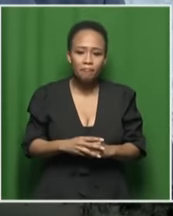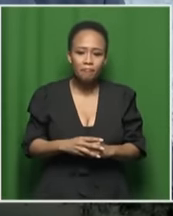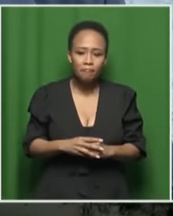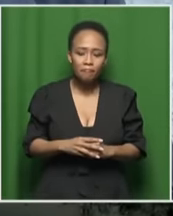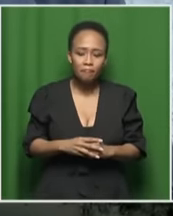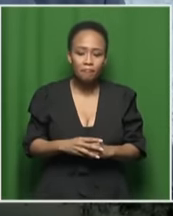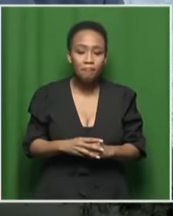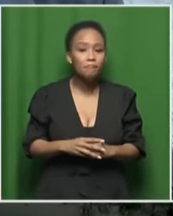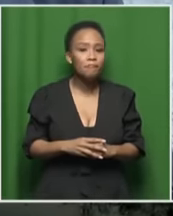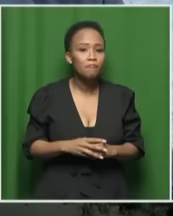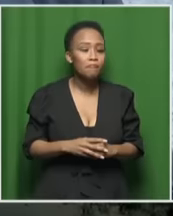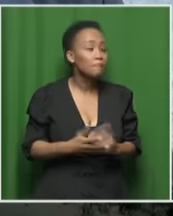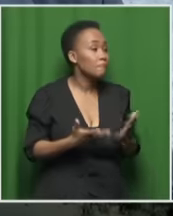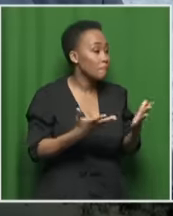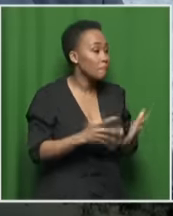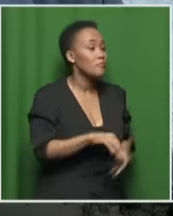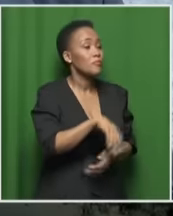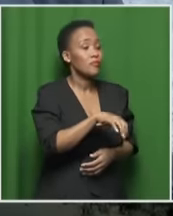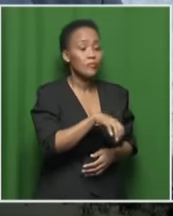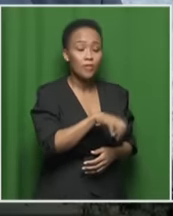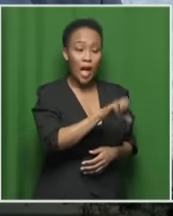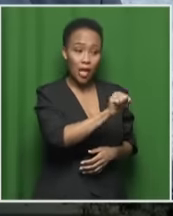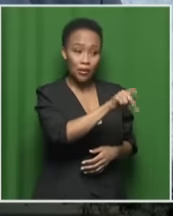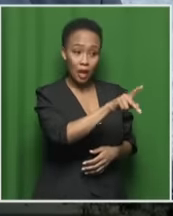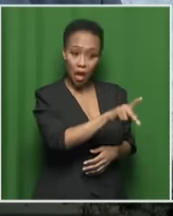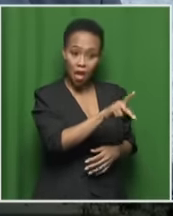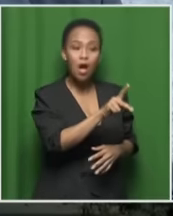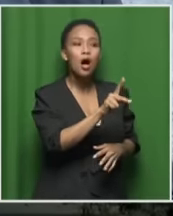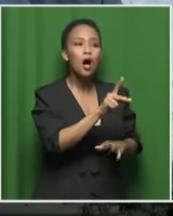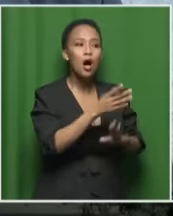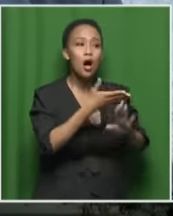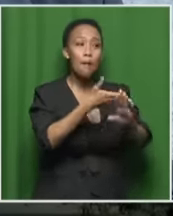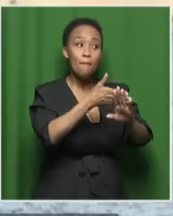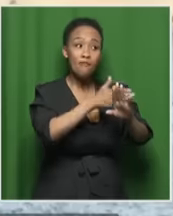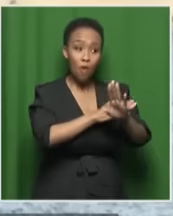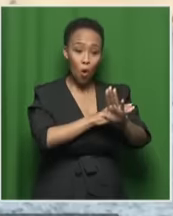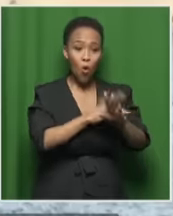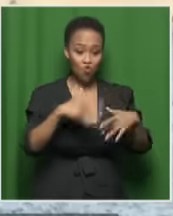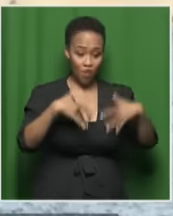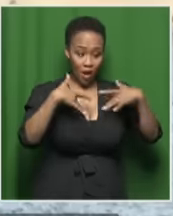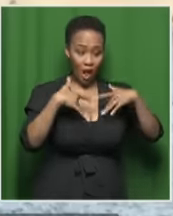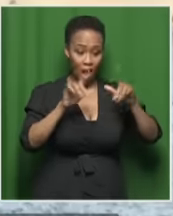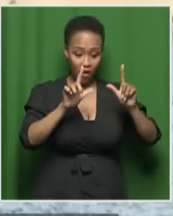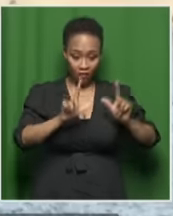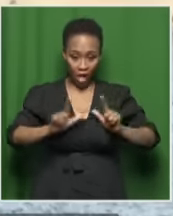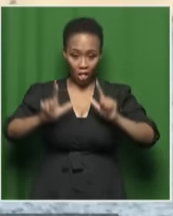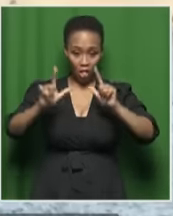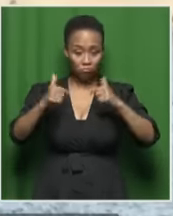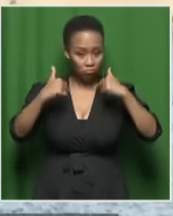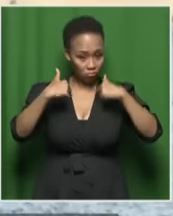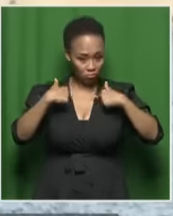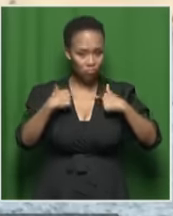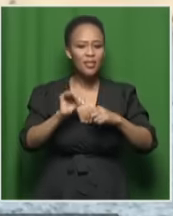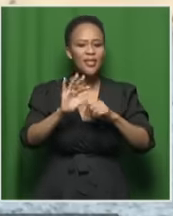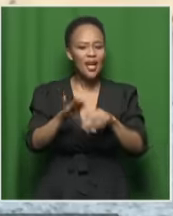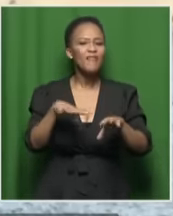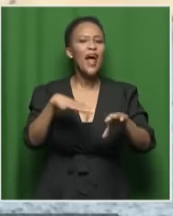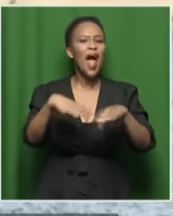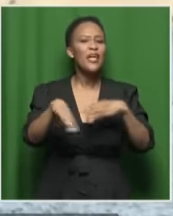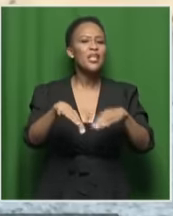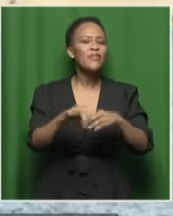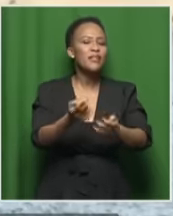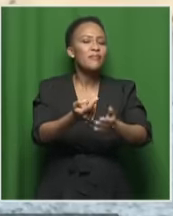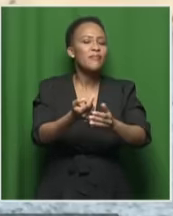Well, Sakina, certainly looks so because just a few moments before you crossed live to us, there had been some activity coming from